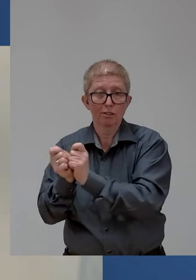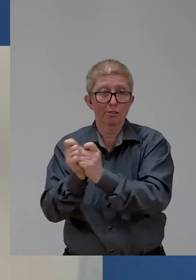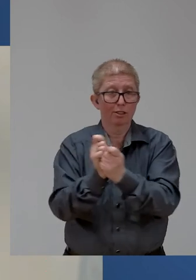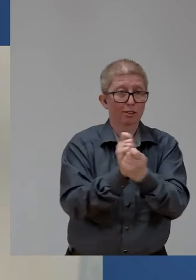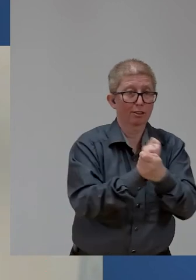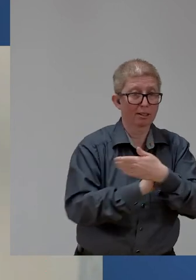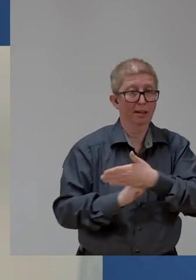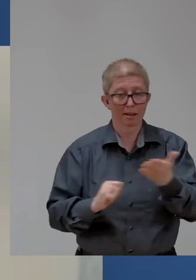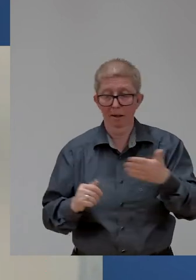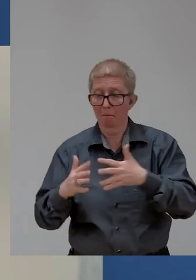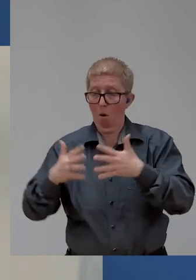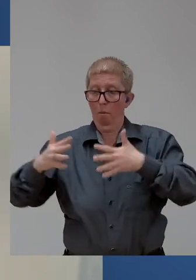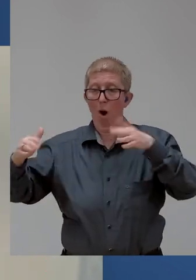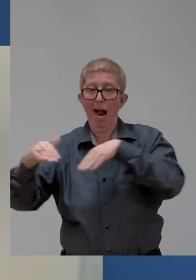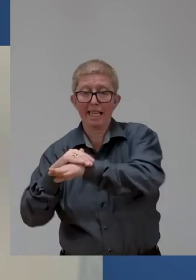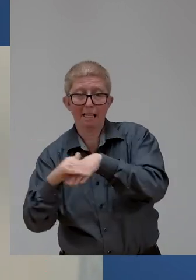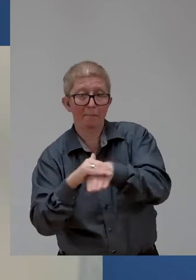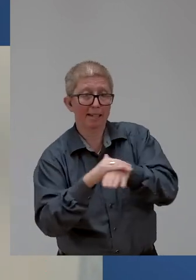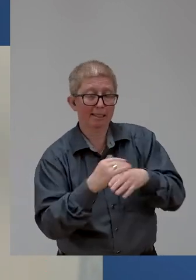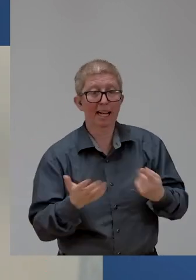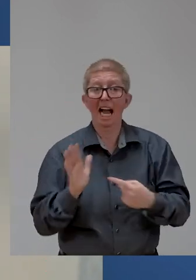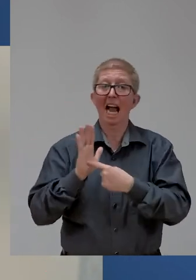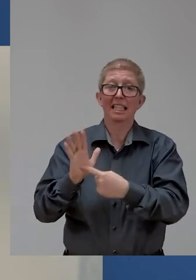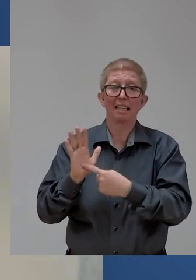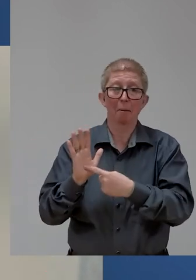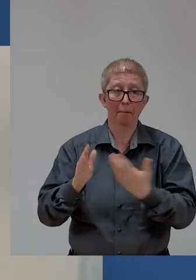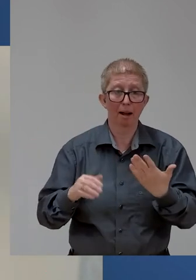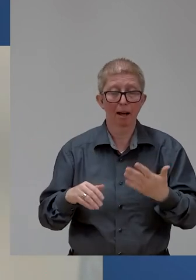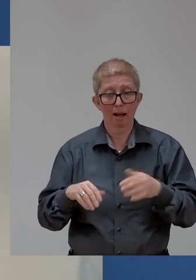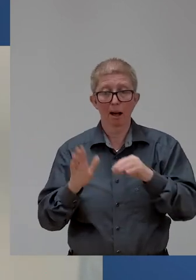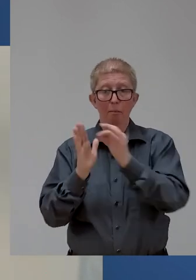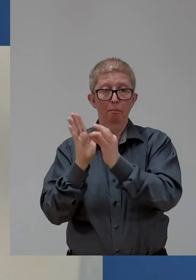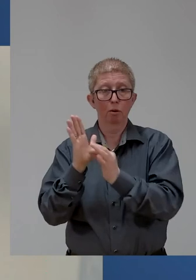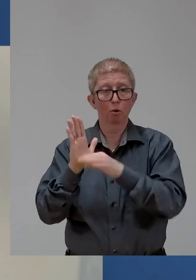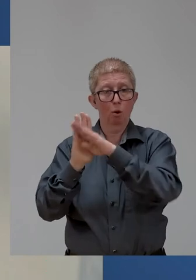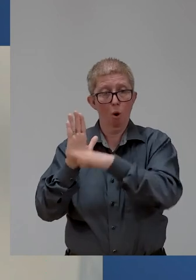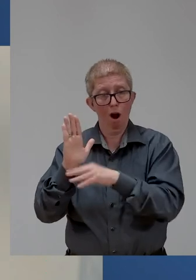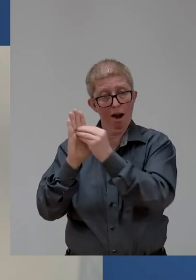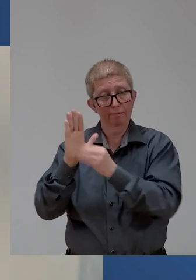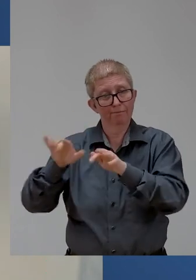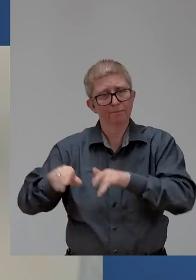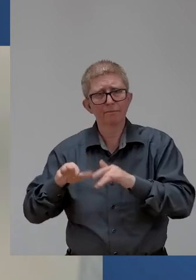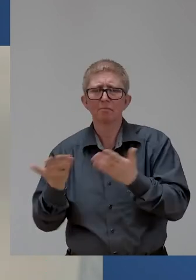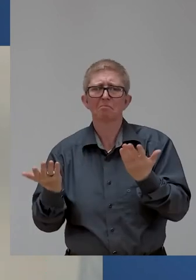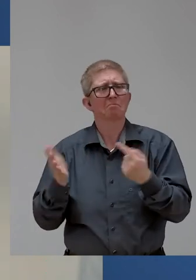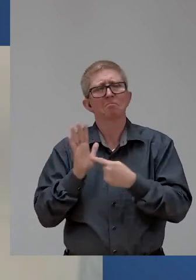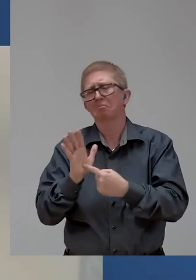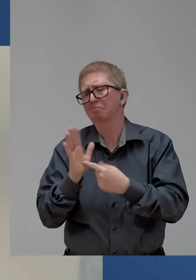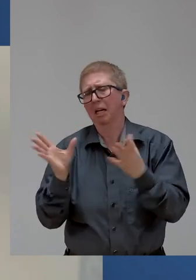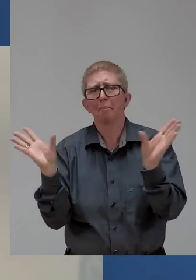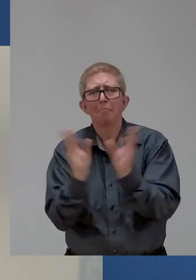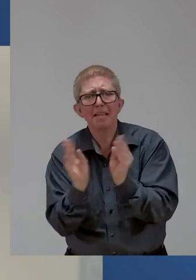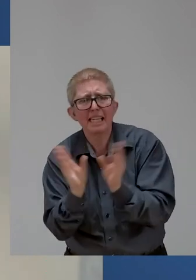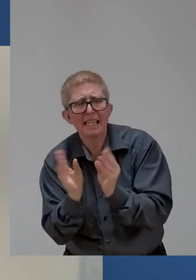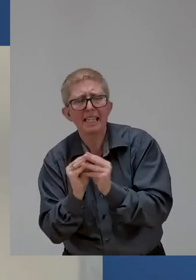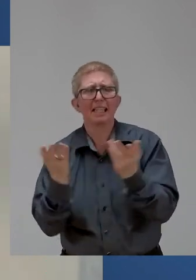working with our protocol team to make a uniform accessible registration form for UN meetings and conferences that can be applied to all meetings and